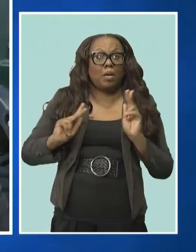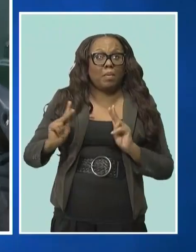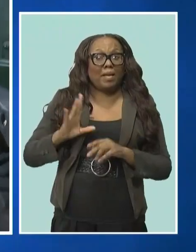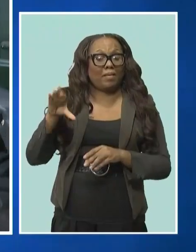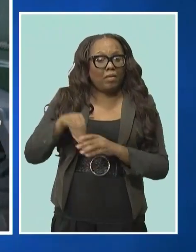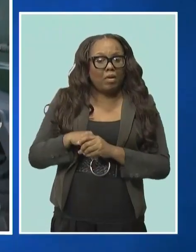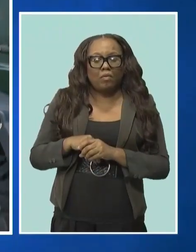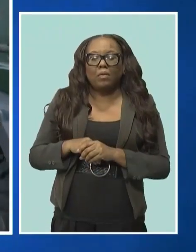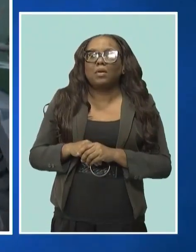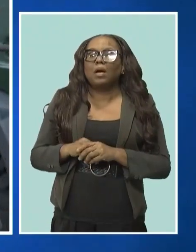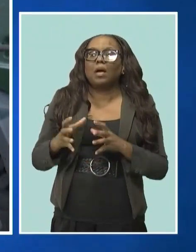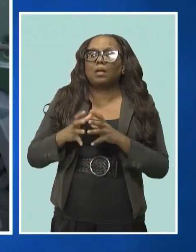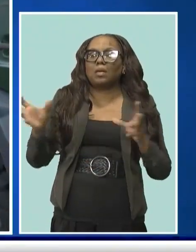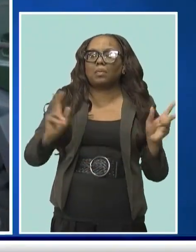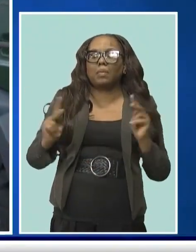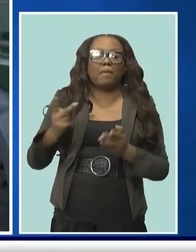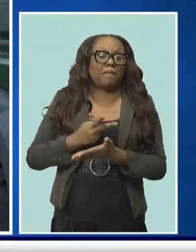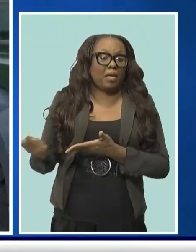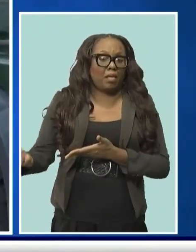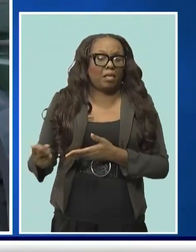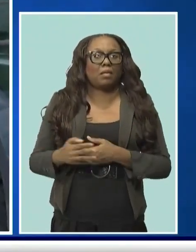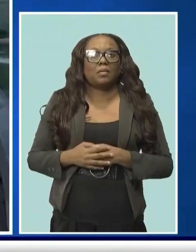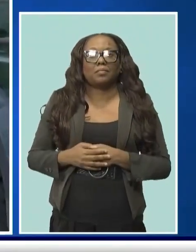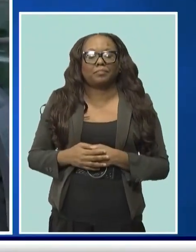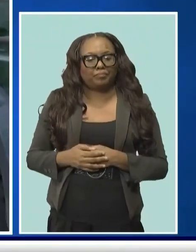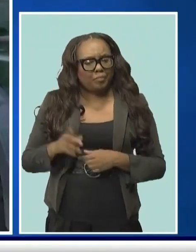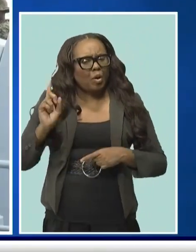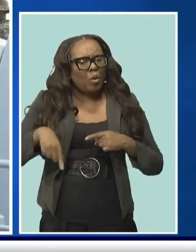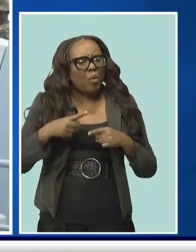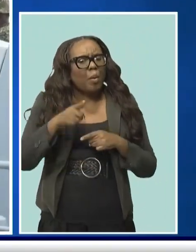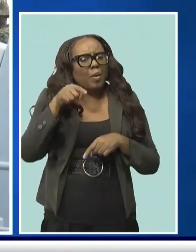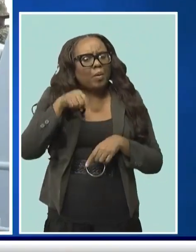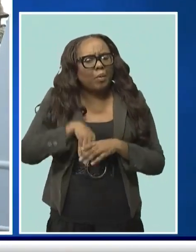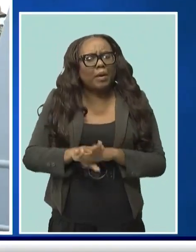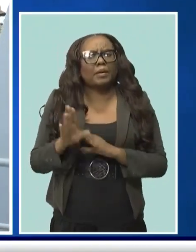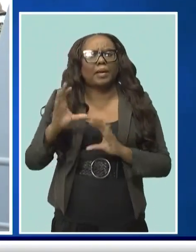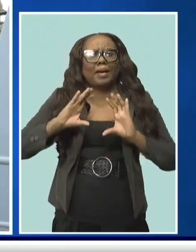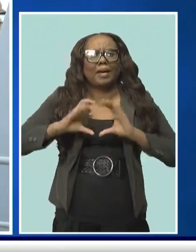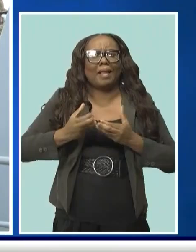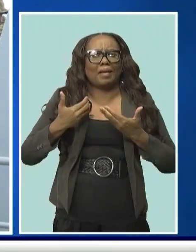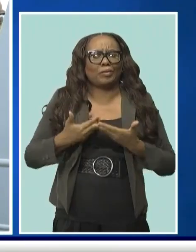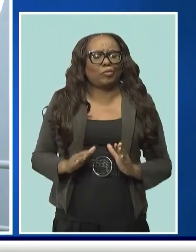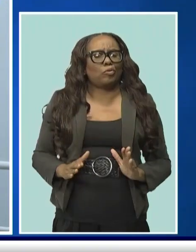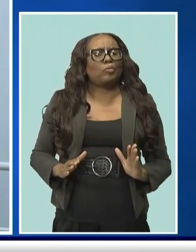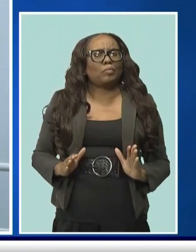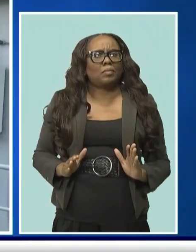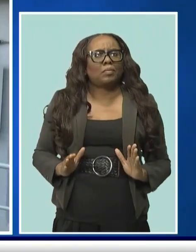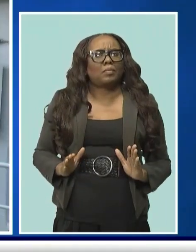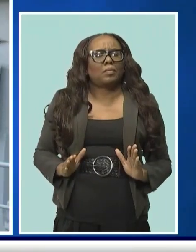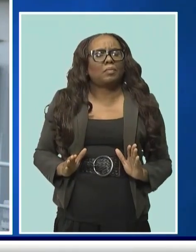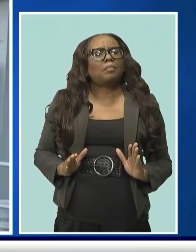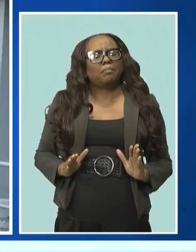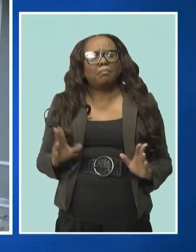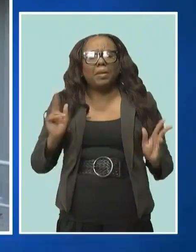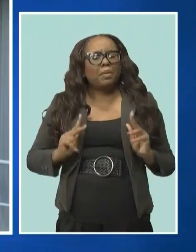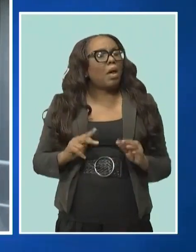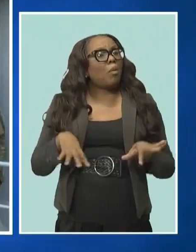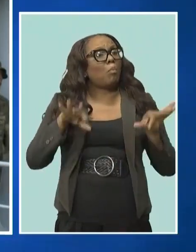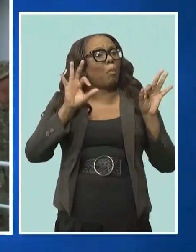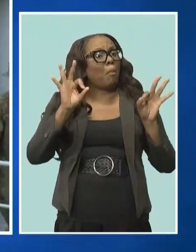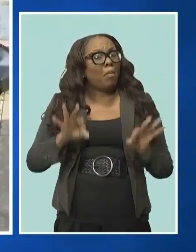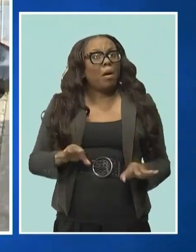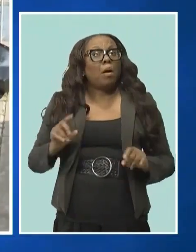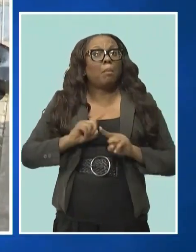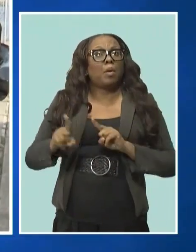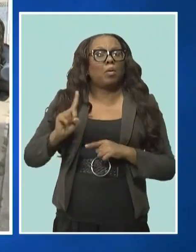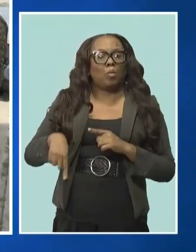It's one thing to study the theory in the classroom, but quite another to transfer that knowledge to practical situations. That's what